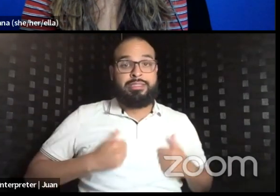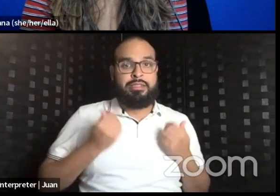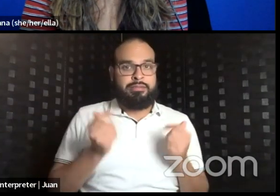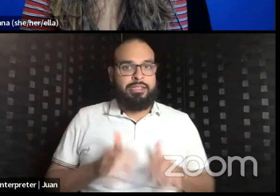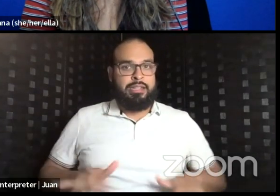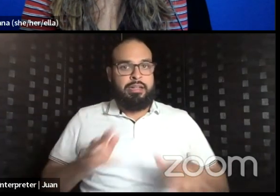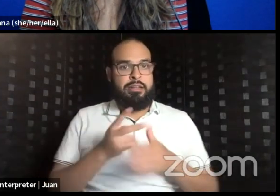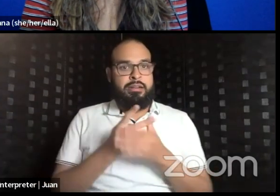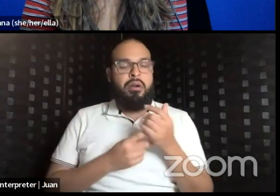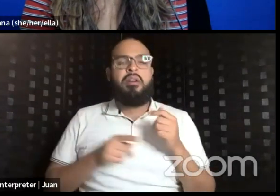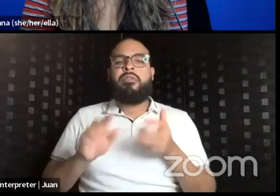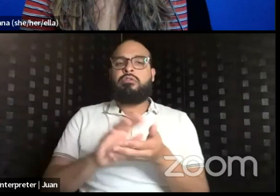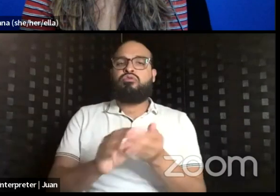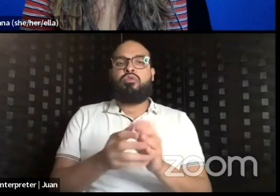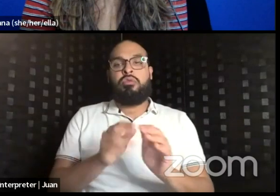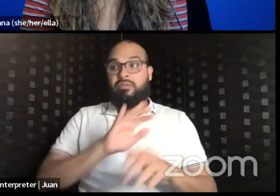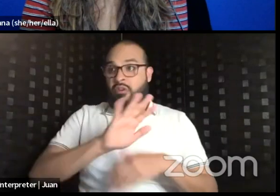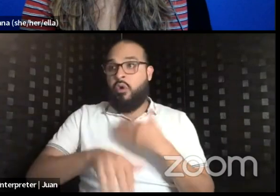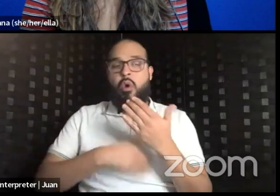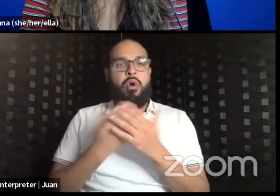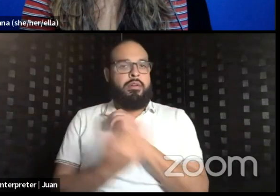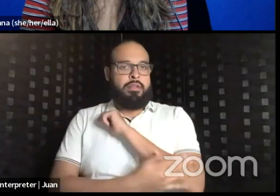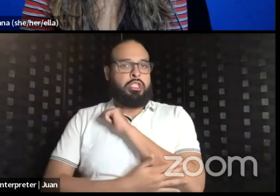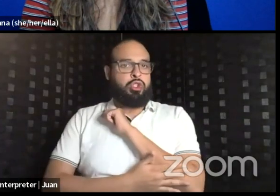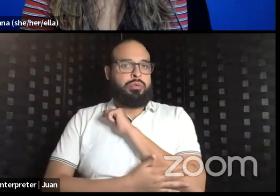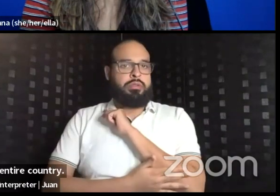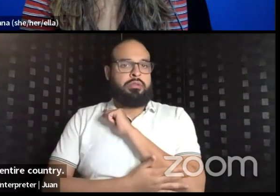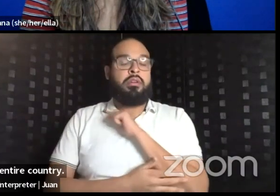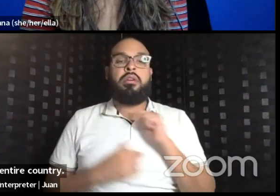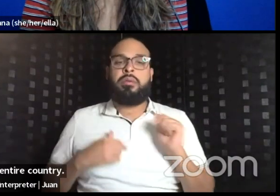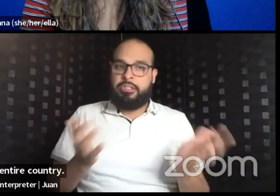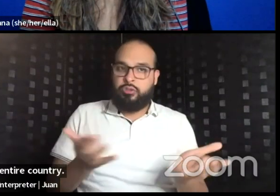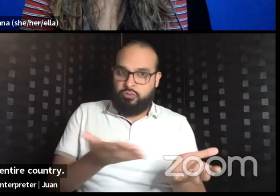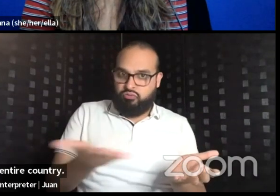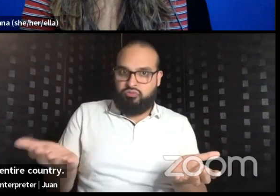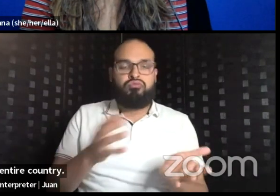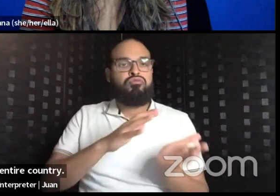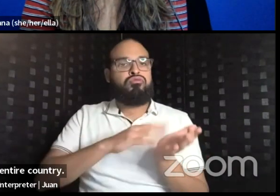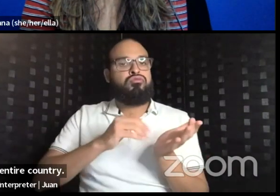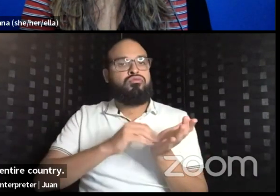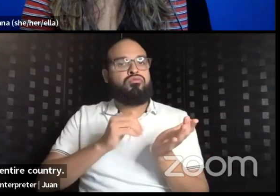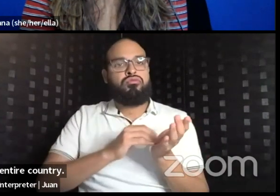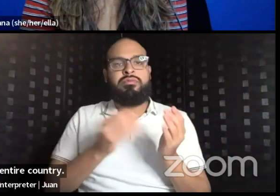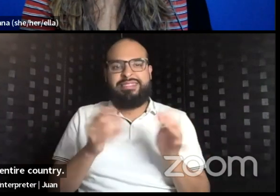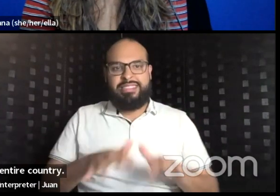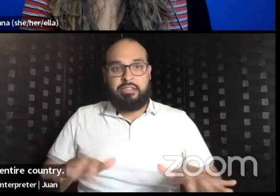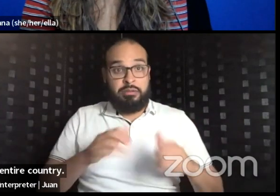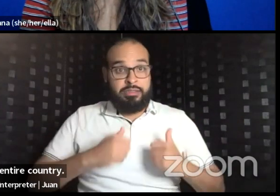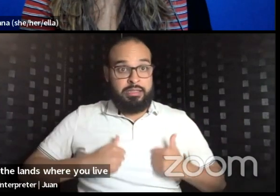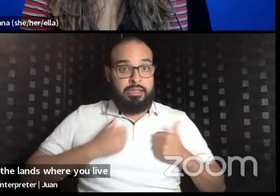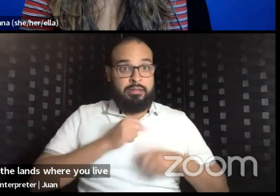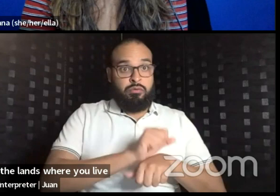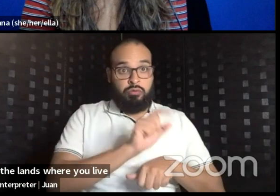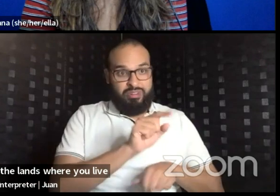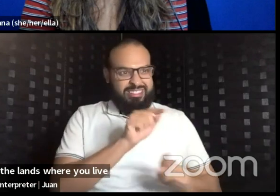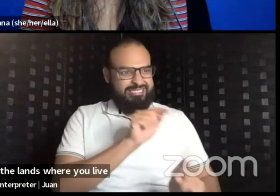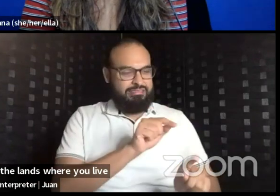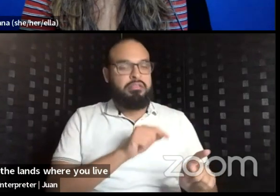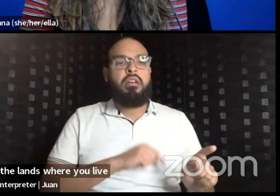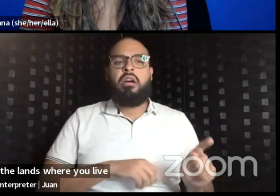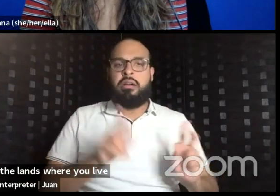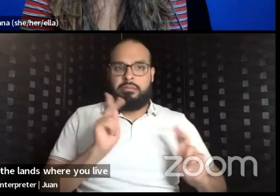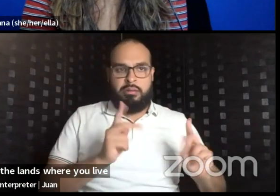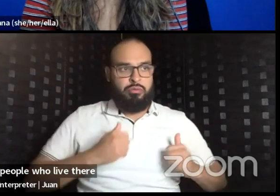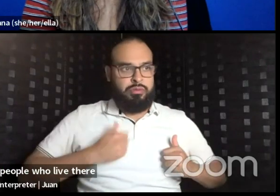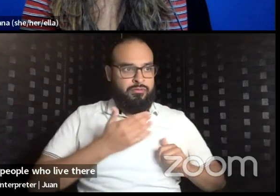This is the story of our entire country. We encourage you to learn about the lands where you live and work and the history of the people who lived there